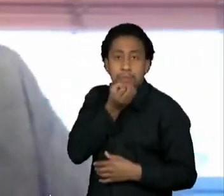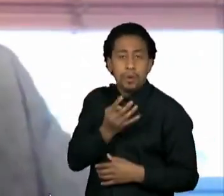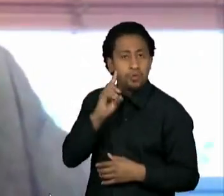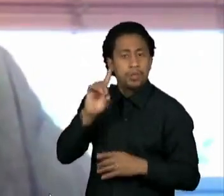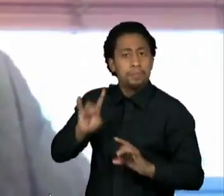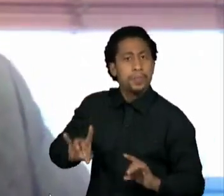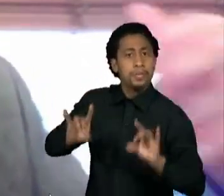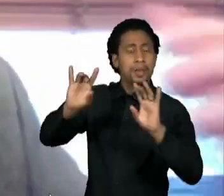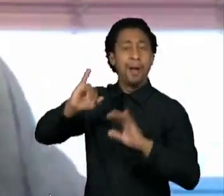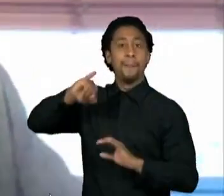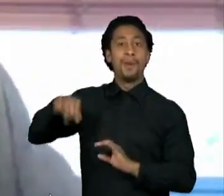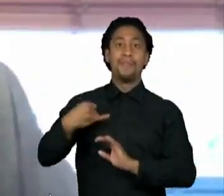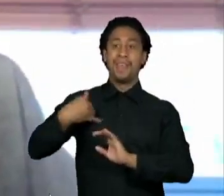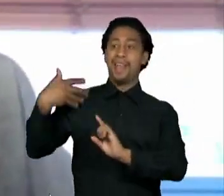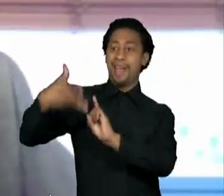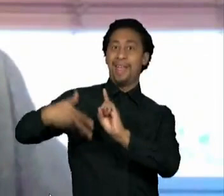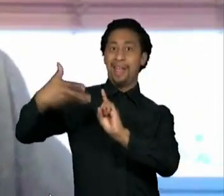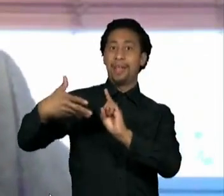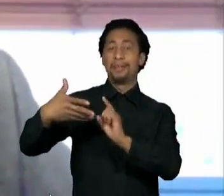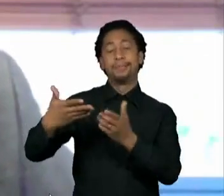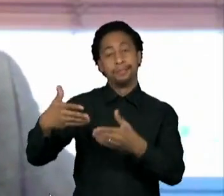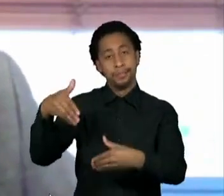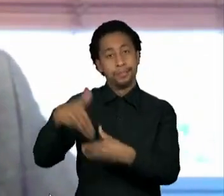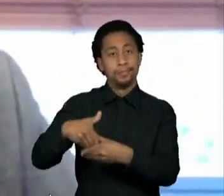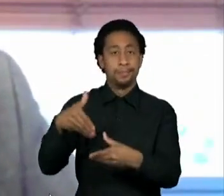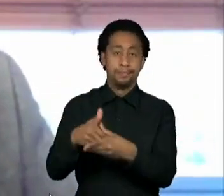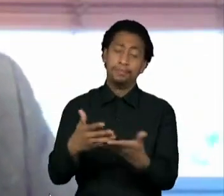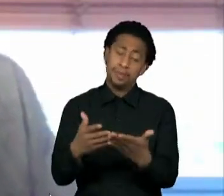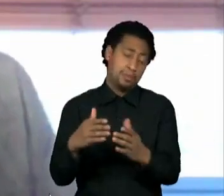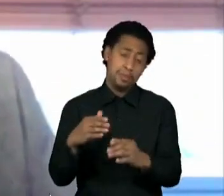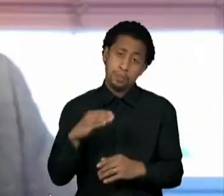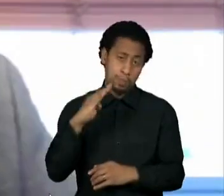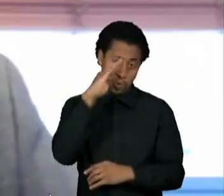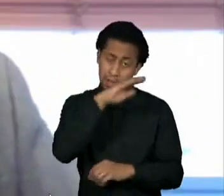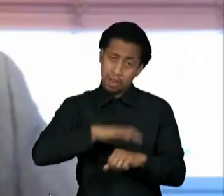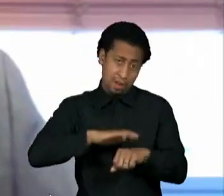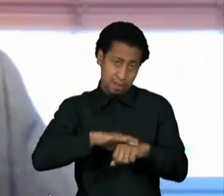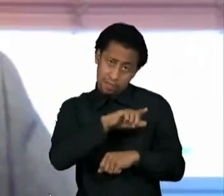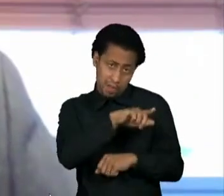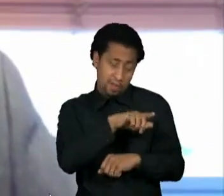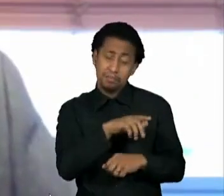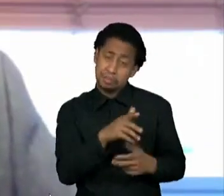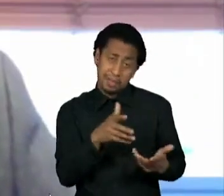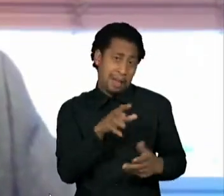it's not great, but what Bolsonaro did is pretty common.